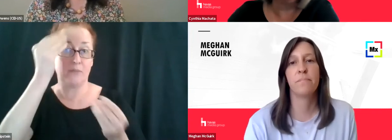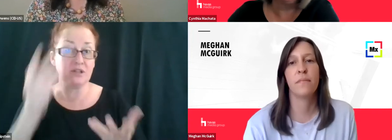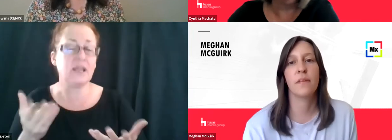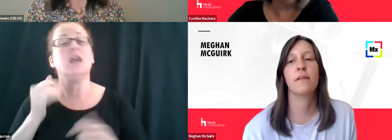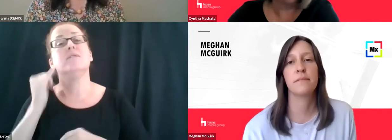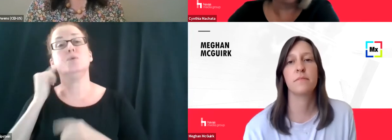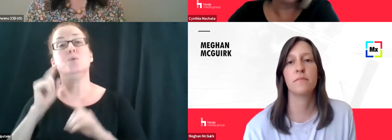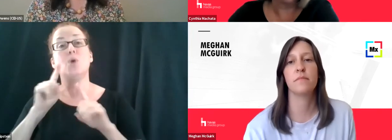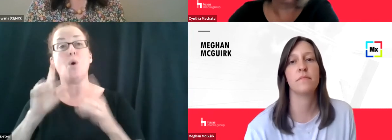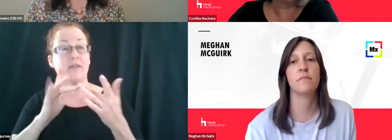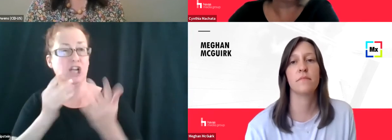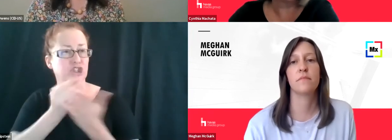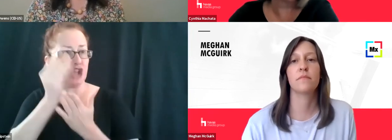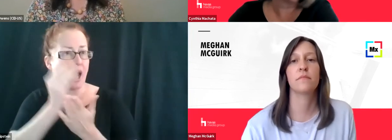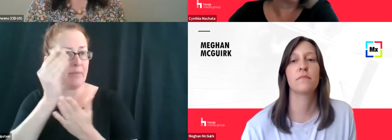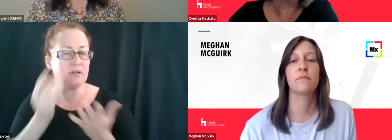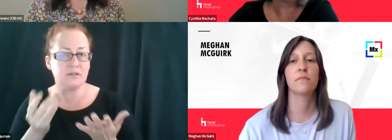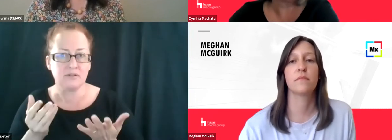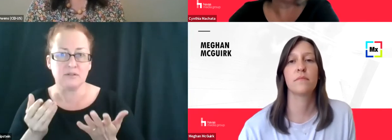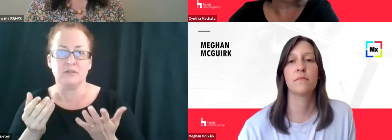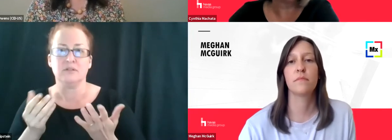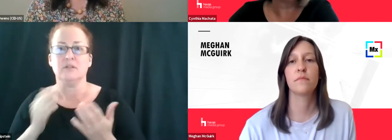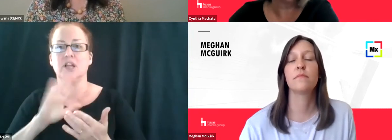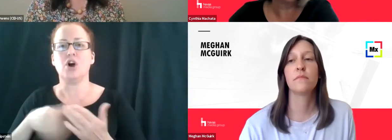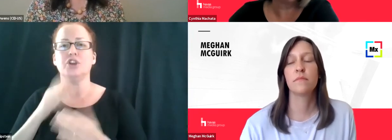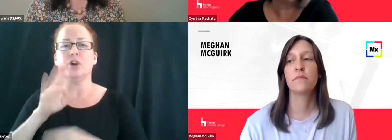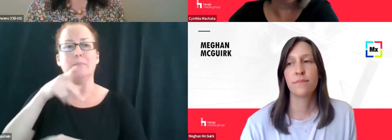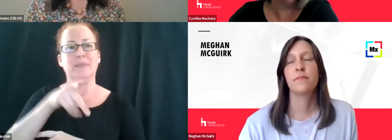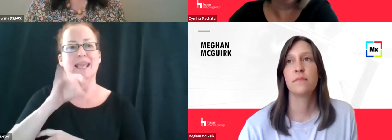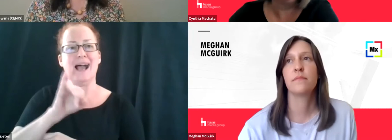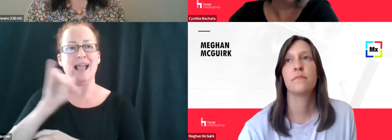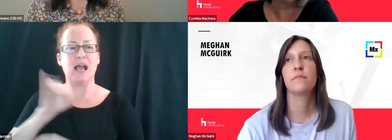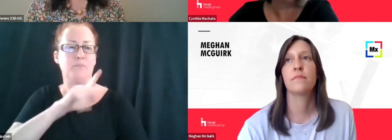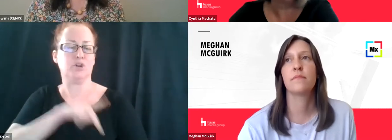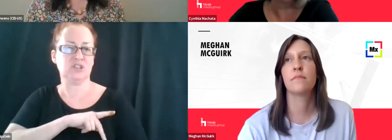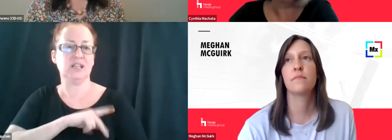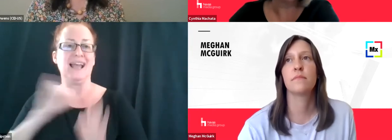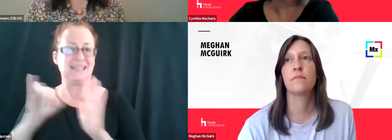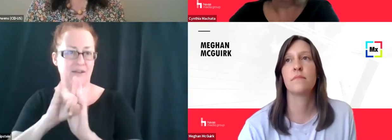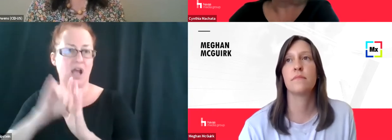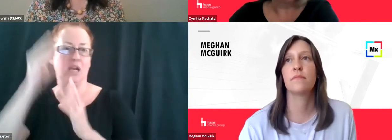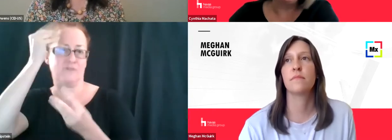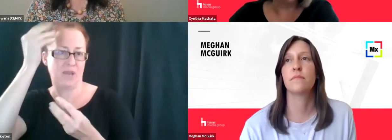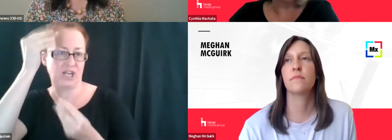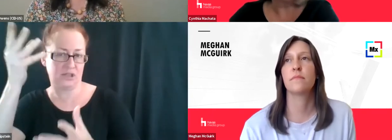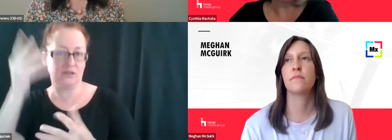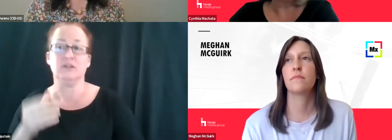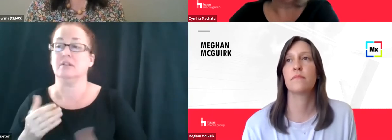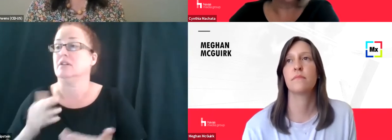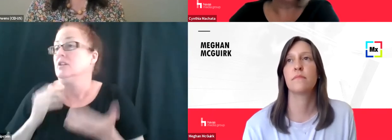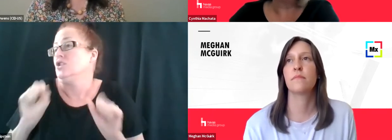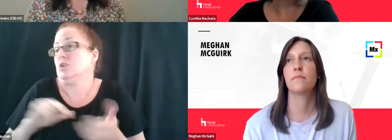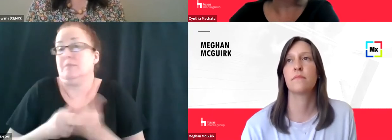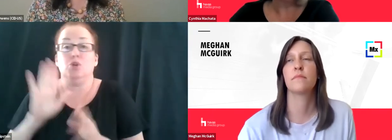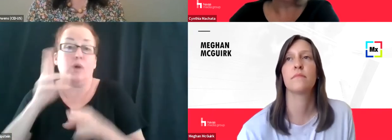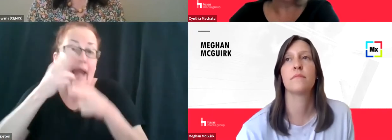on a site, it could be all of what is called PII personal identified, um, information. So it can be your name, your,